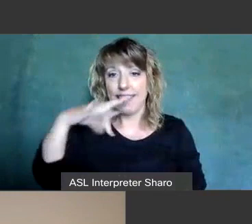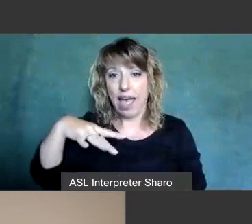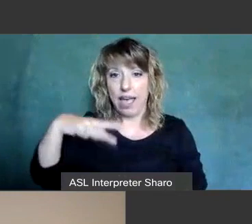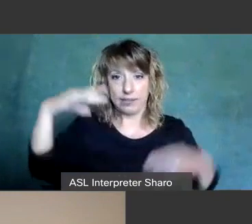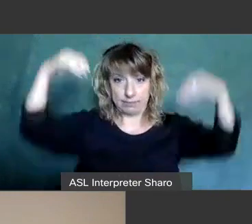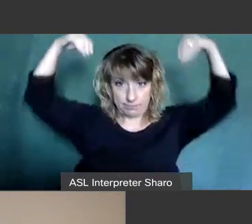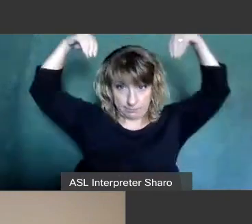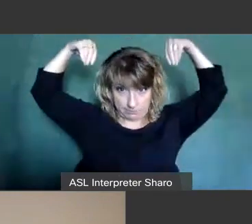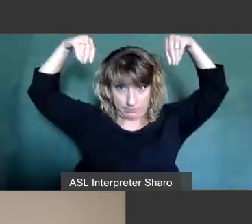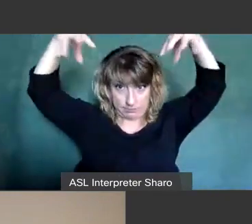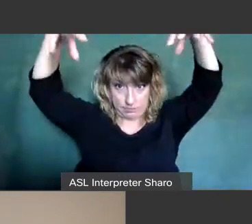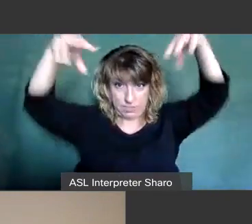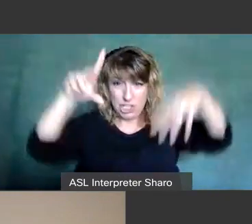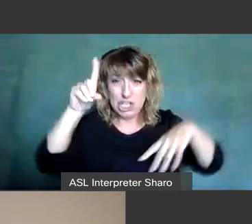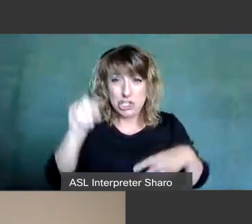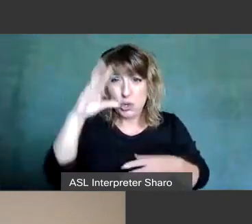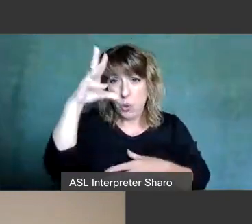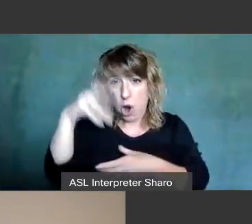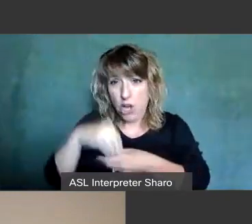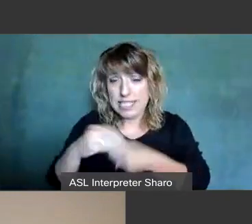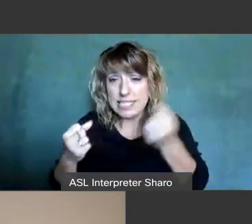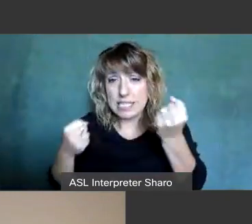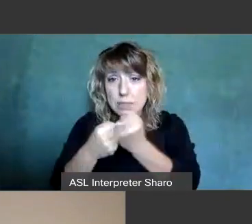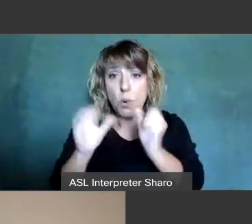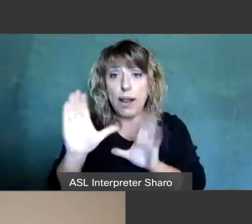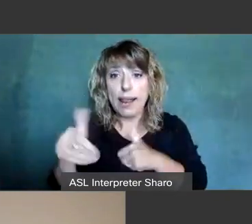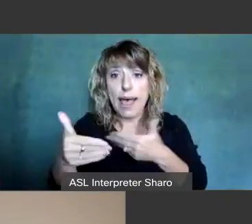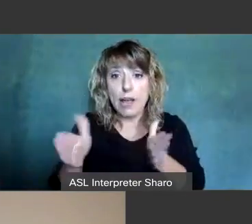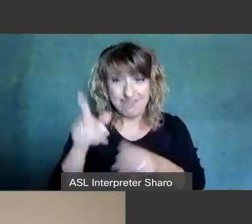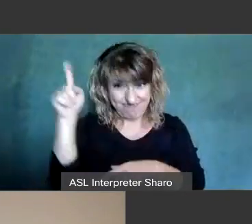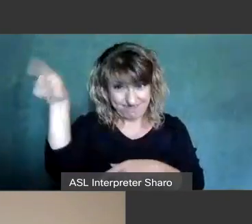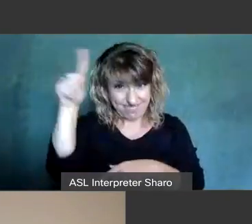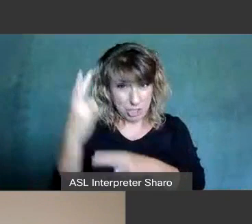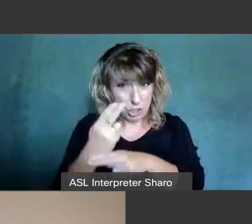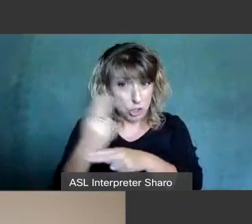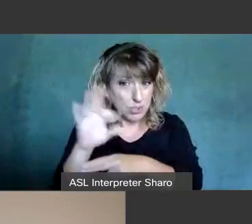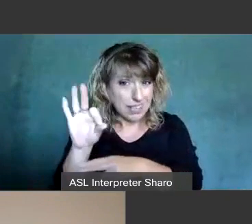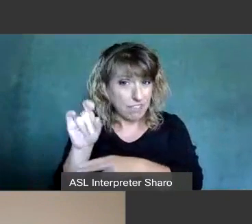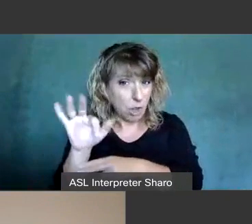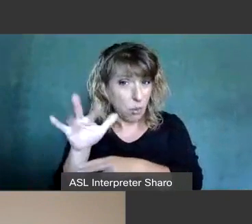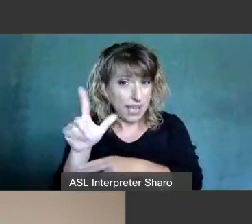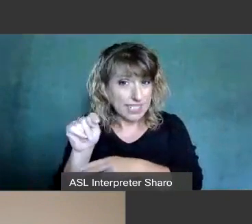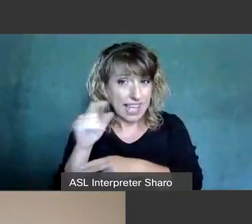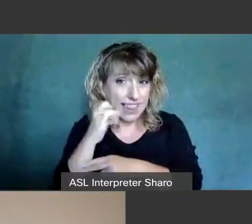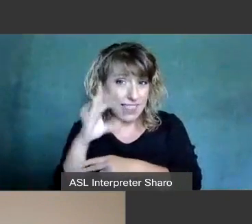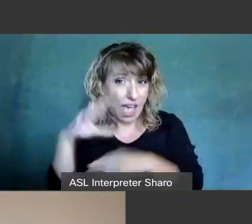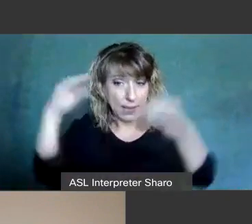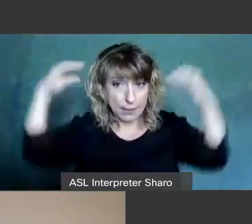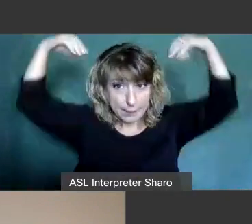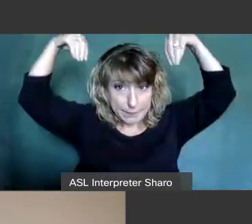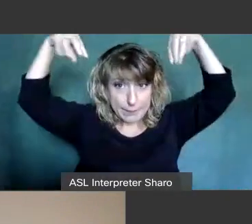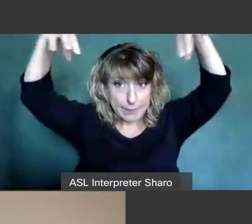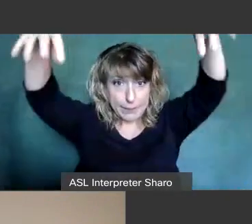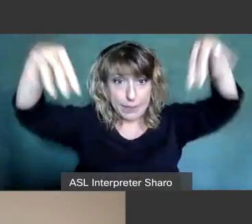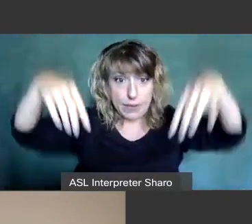do autistic support classrooms use fluorescent lighting my guess would be